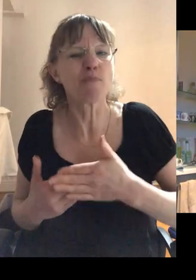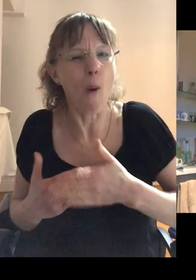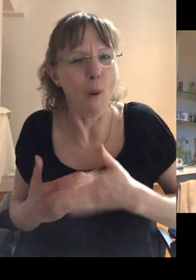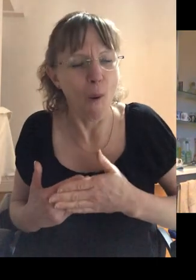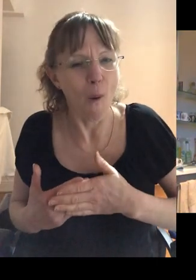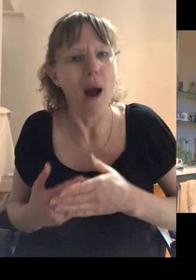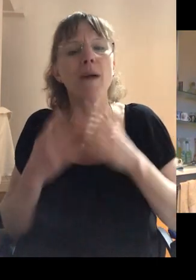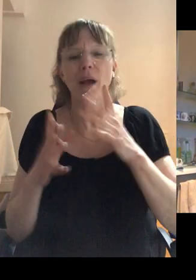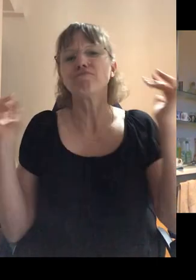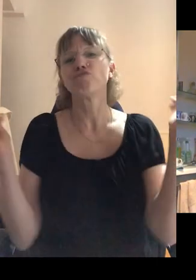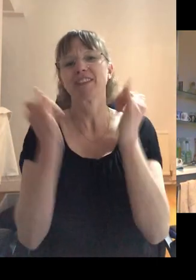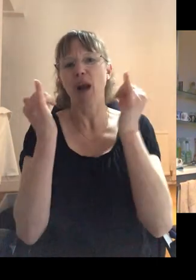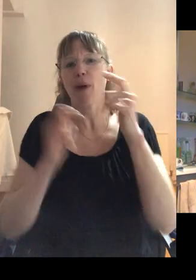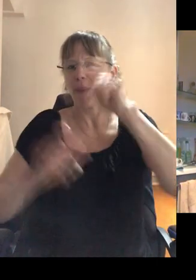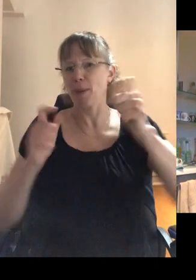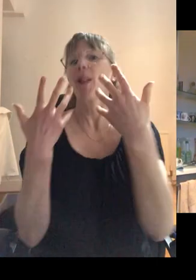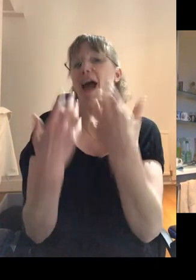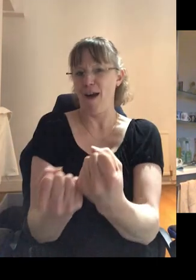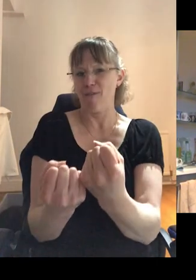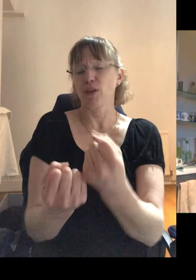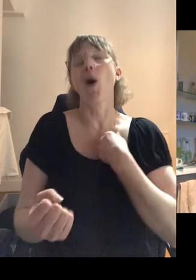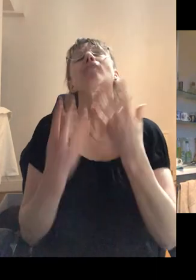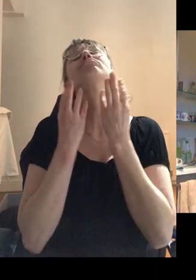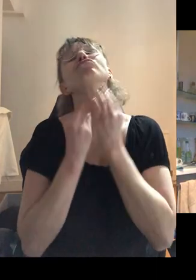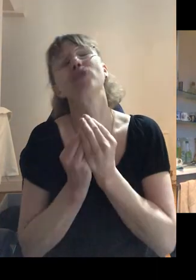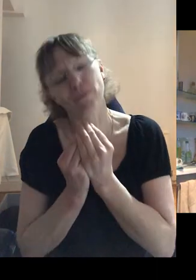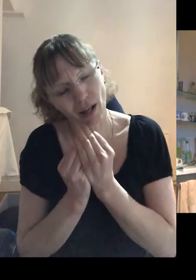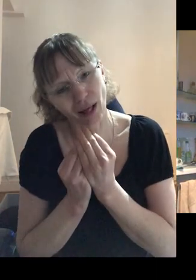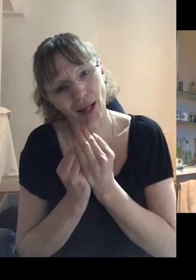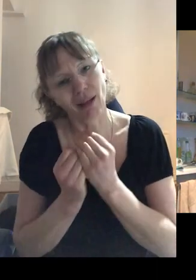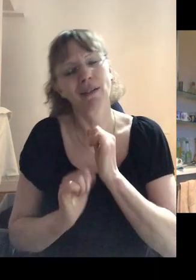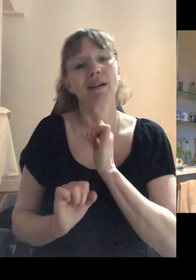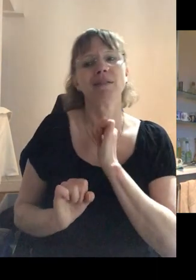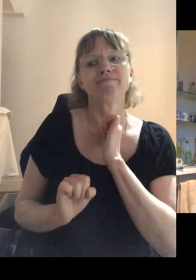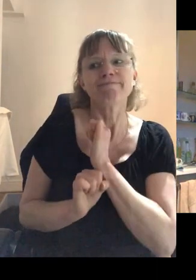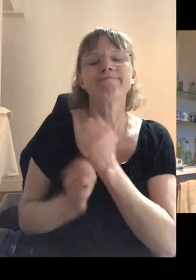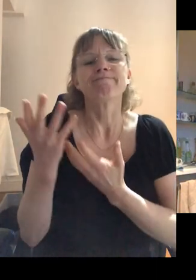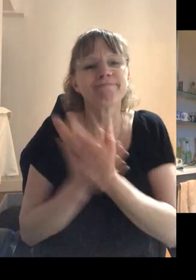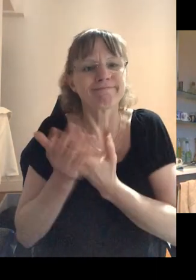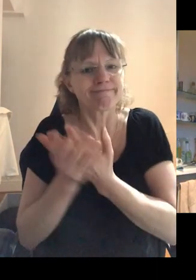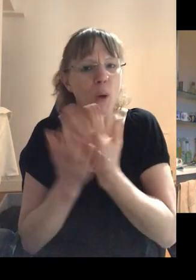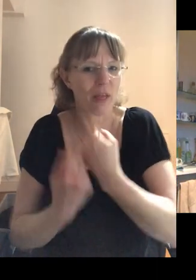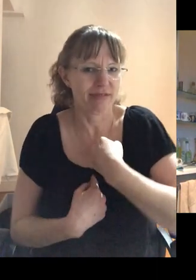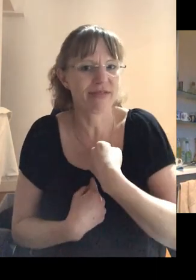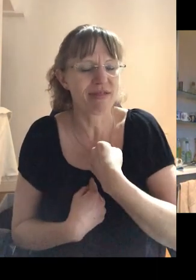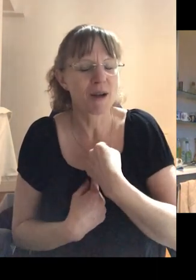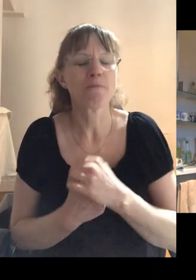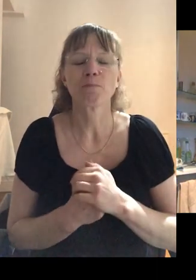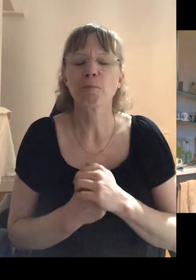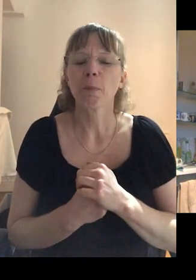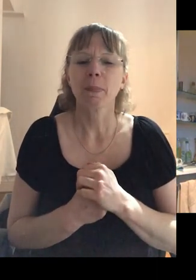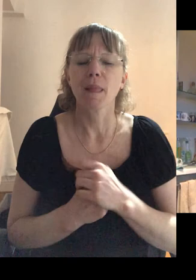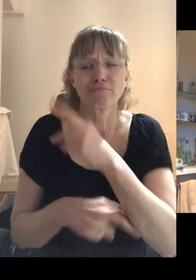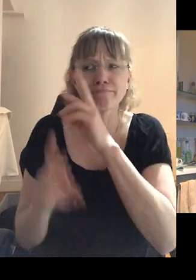um, we'll celebrate the ones we have. So I'm very grateful to you for having this conversation with me. And